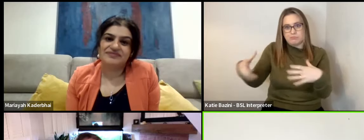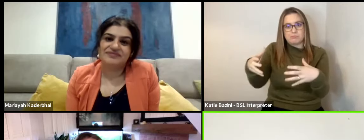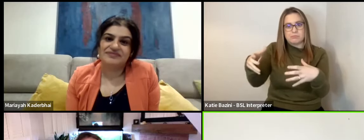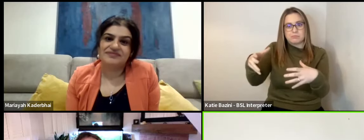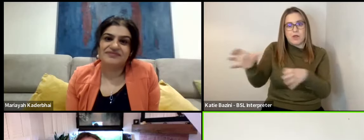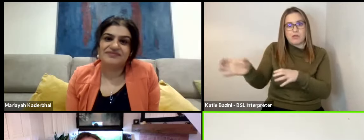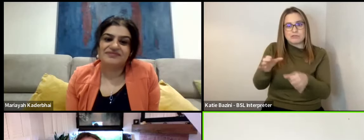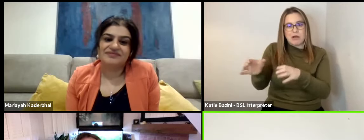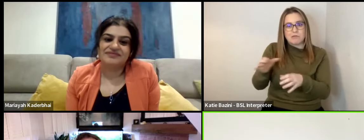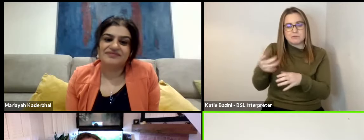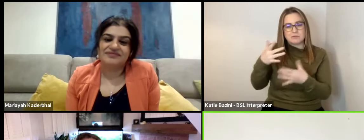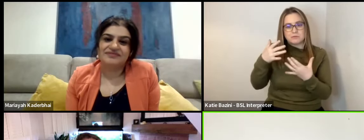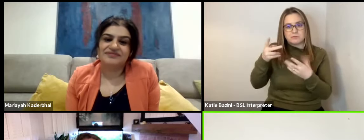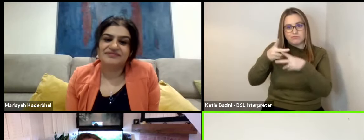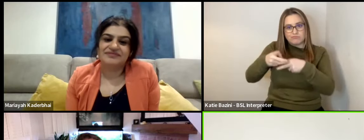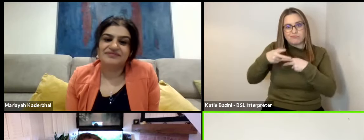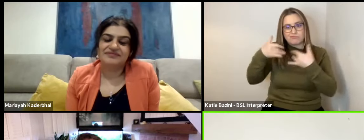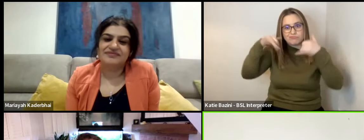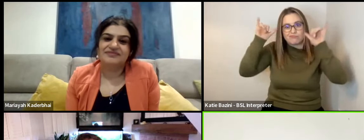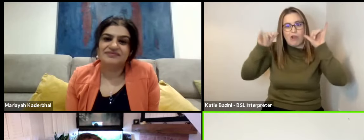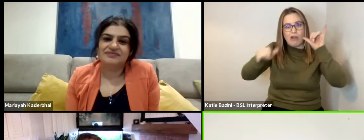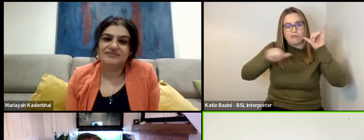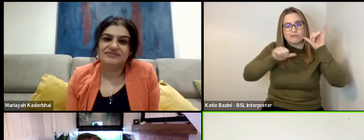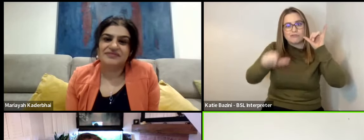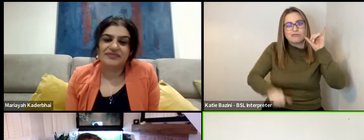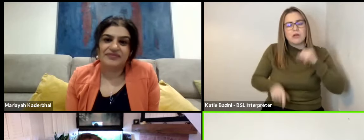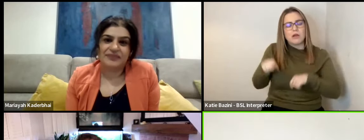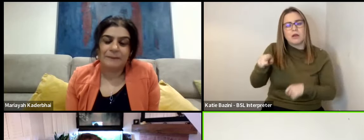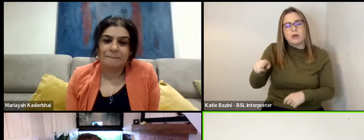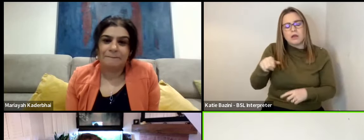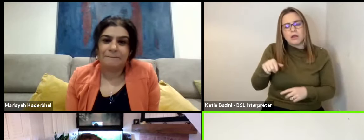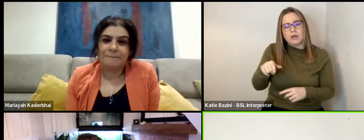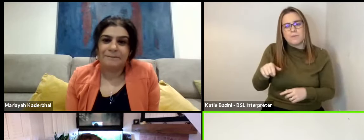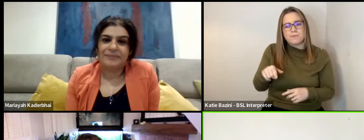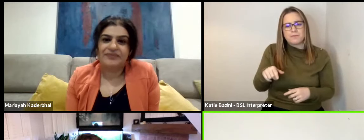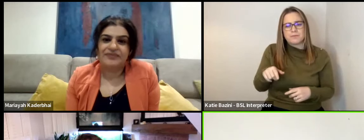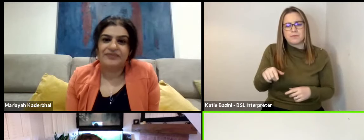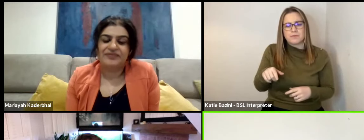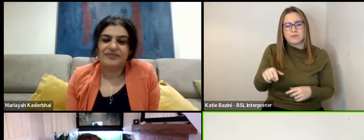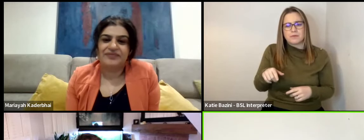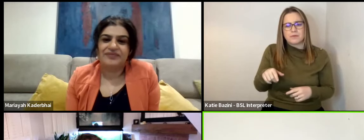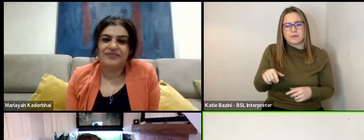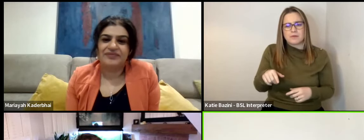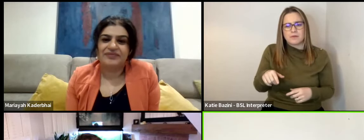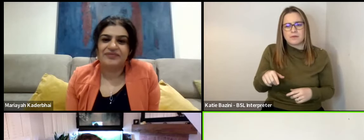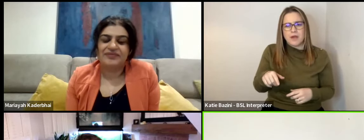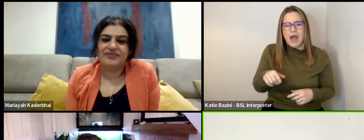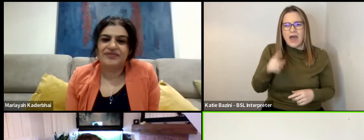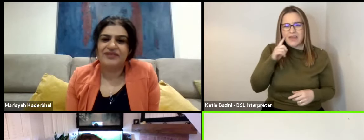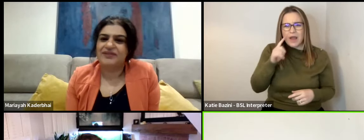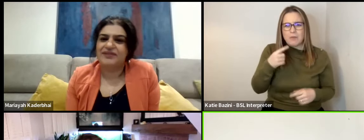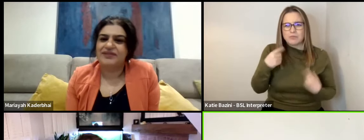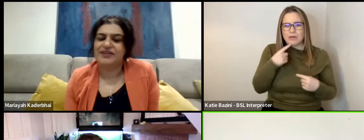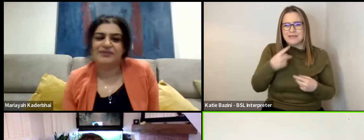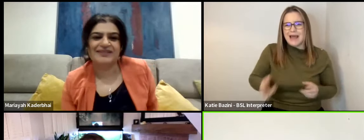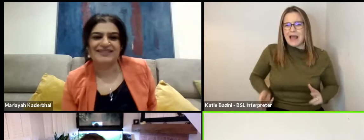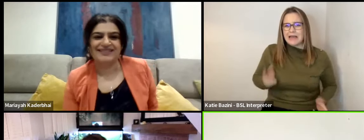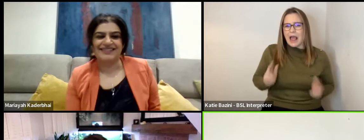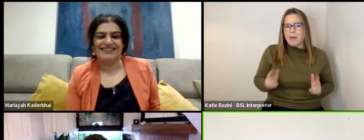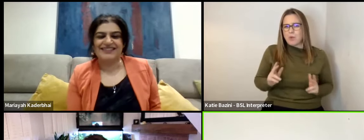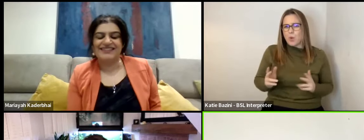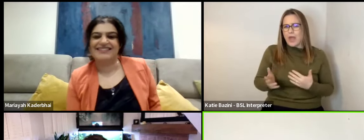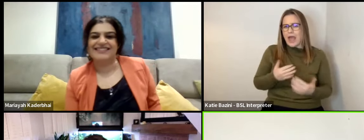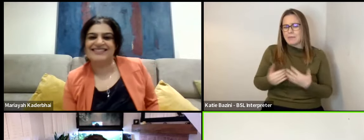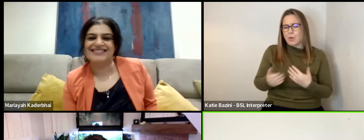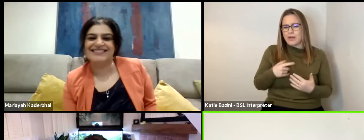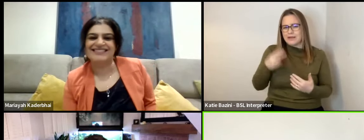of ranch men and somebody told me a long time ago I'm not allowed to say cowboy anymore, which I find odd because Randy, who is a